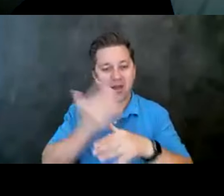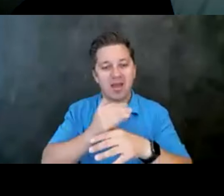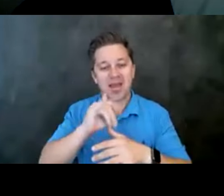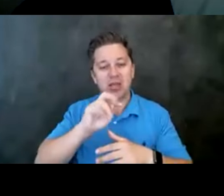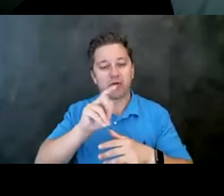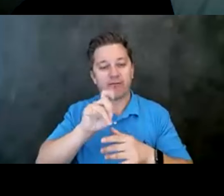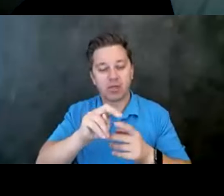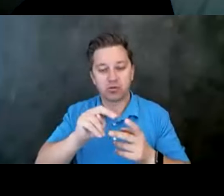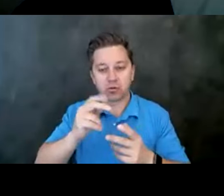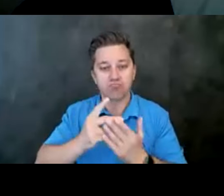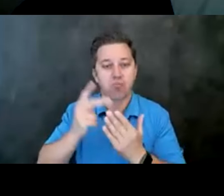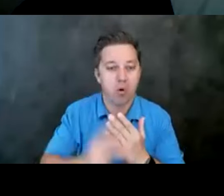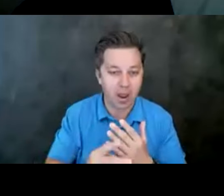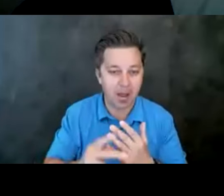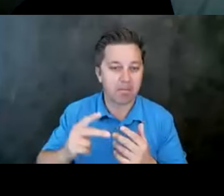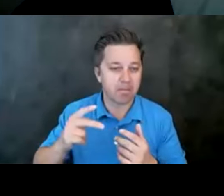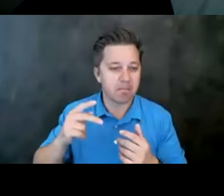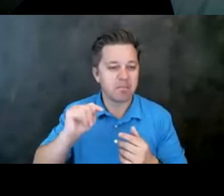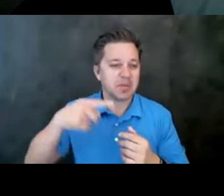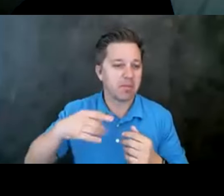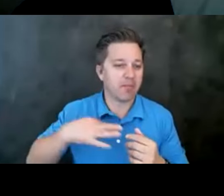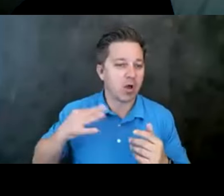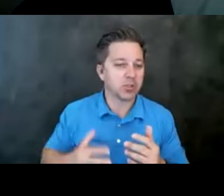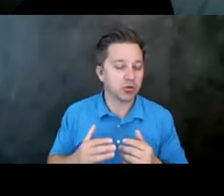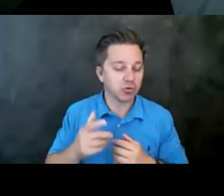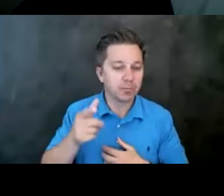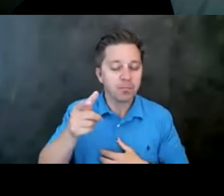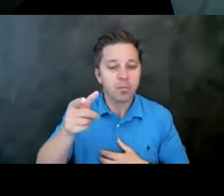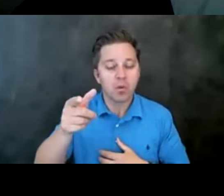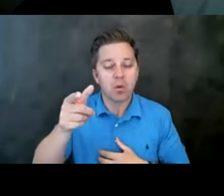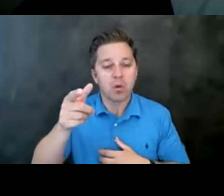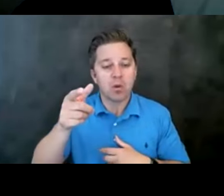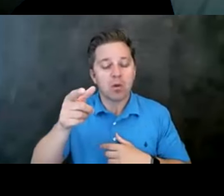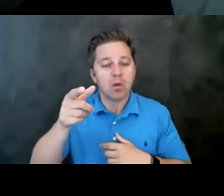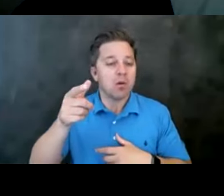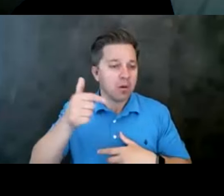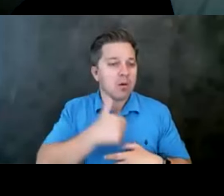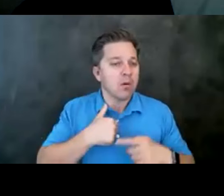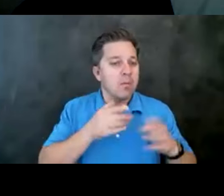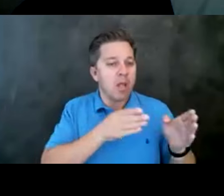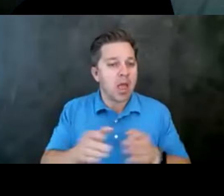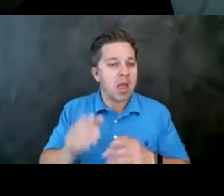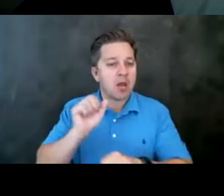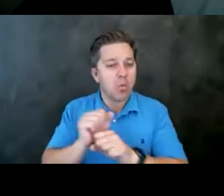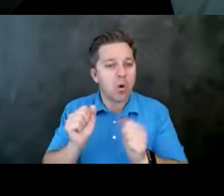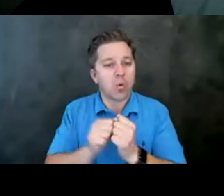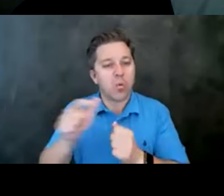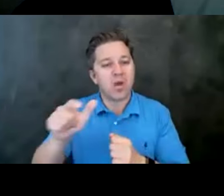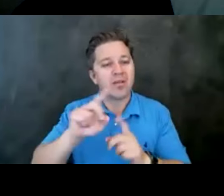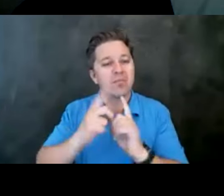volunteers. Um, we plan on, um, working with the coroner's department on